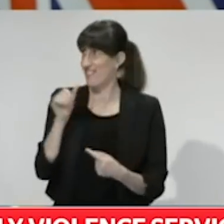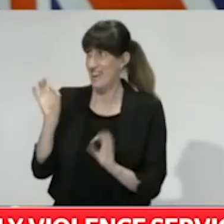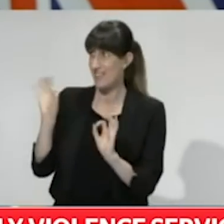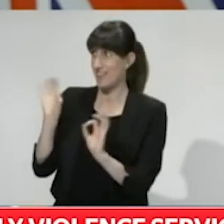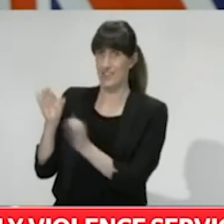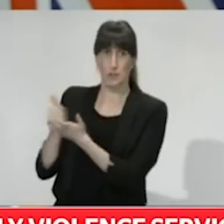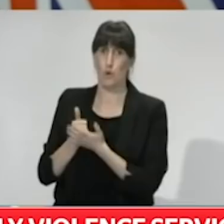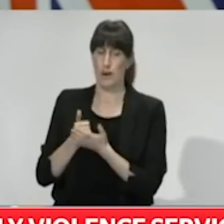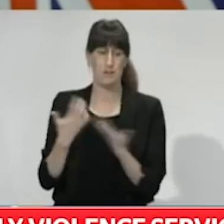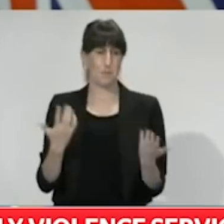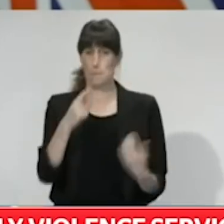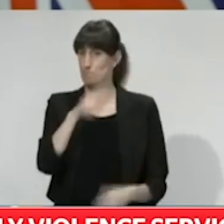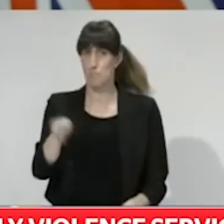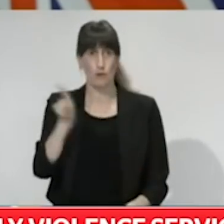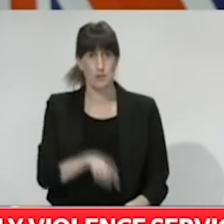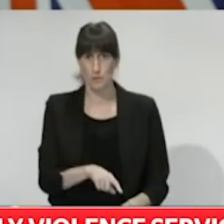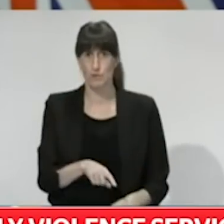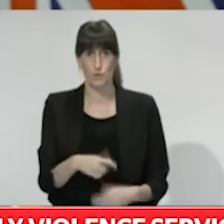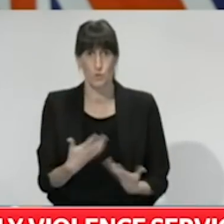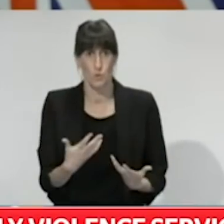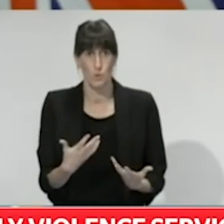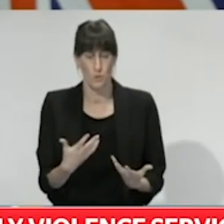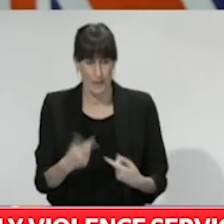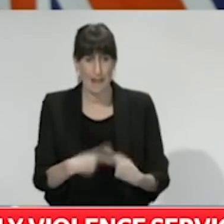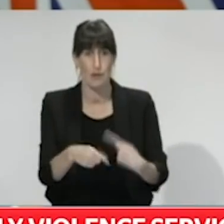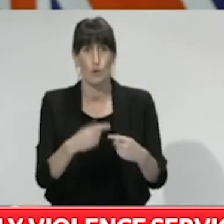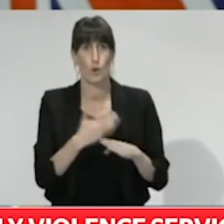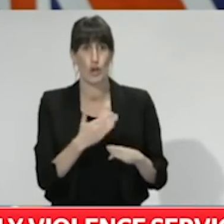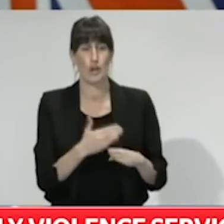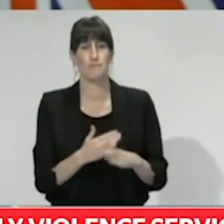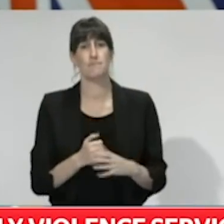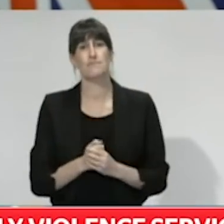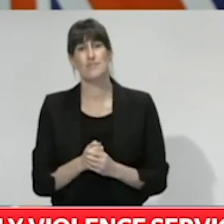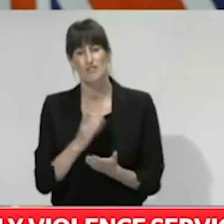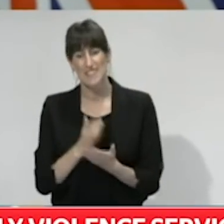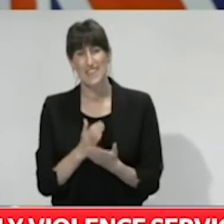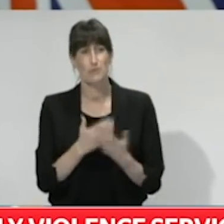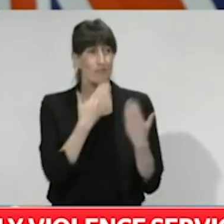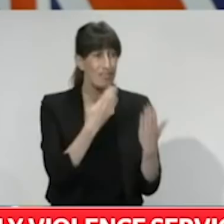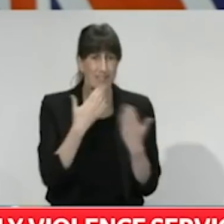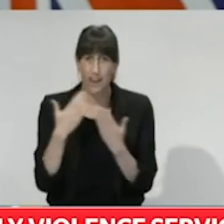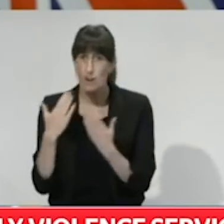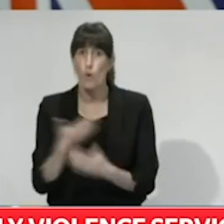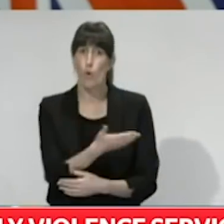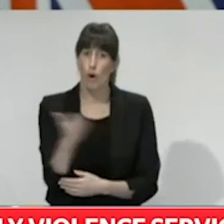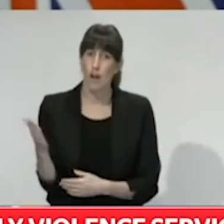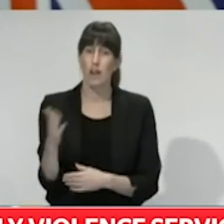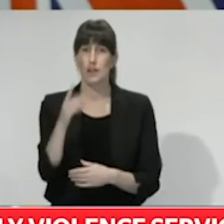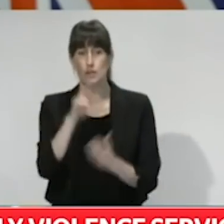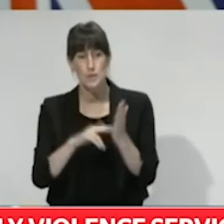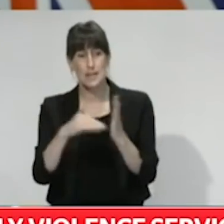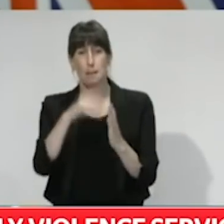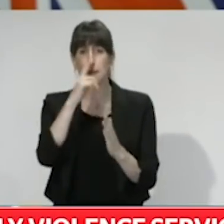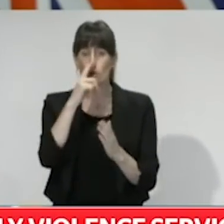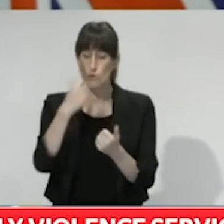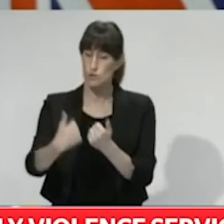And I also want to take this opportunity to pay tribute to the thousands of New Zealanders, both individuals and businesses, who've supported our